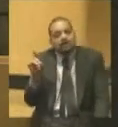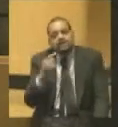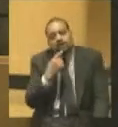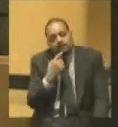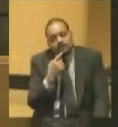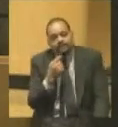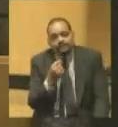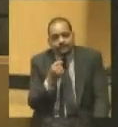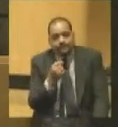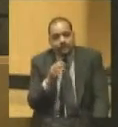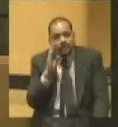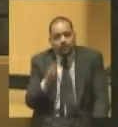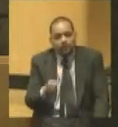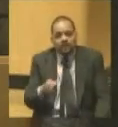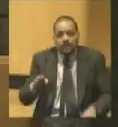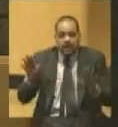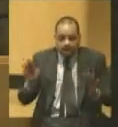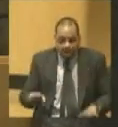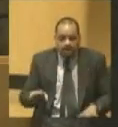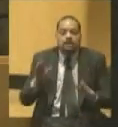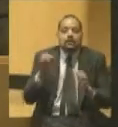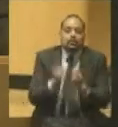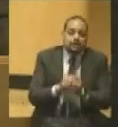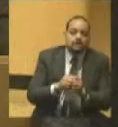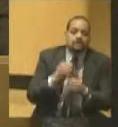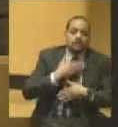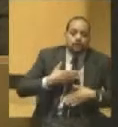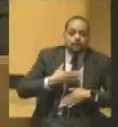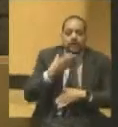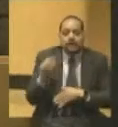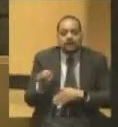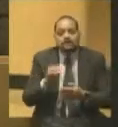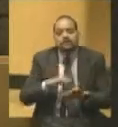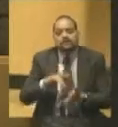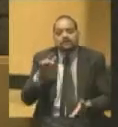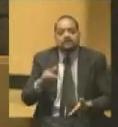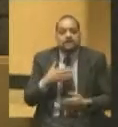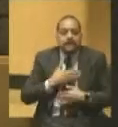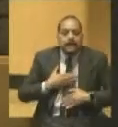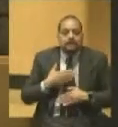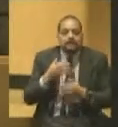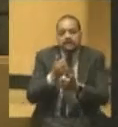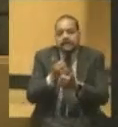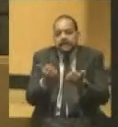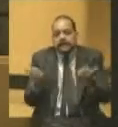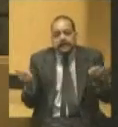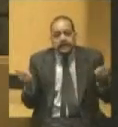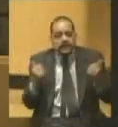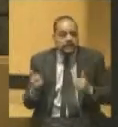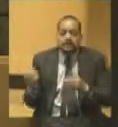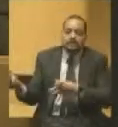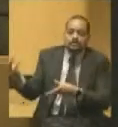from it, they would, hail with pleasure and delight any manifestation of a desire to return to the Union by the seceded